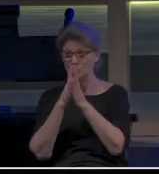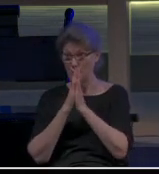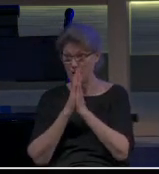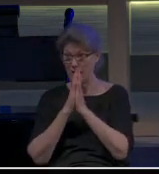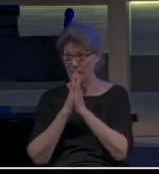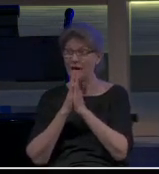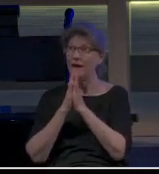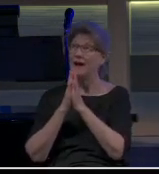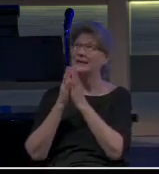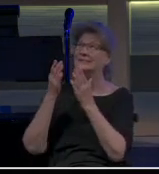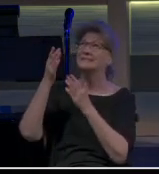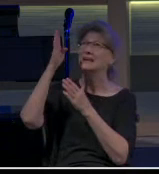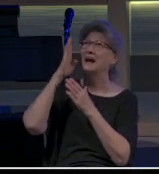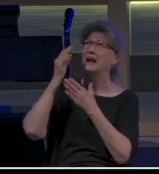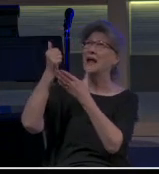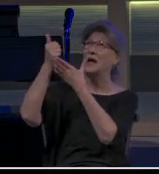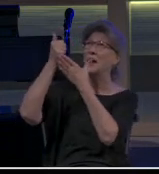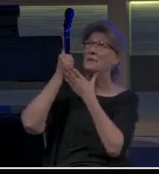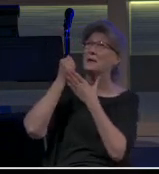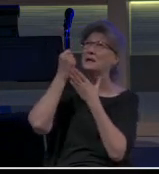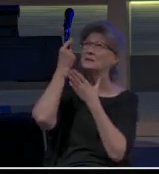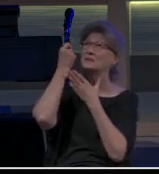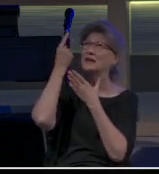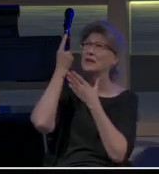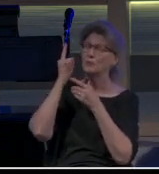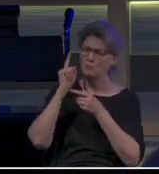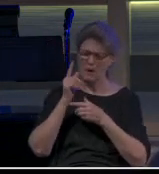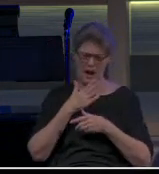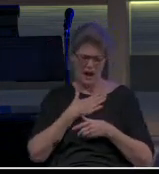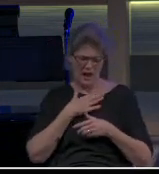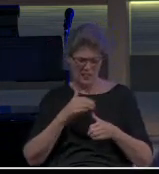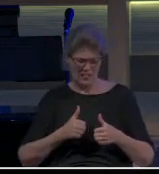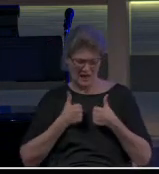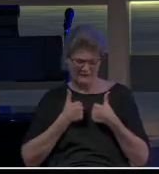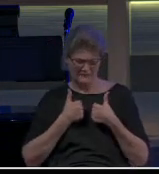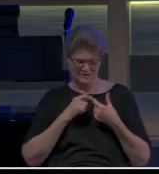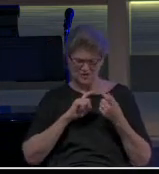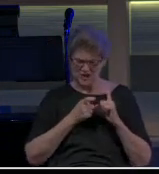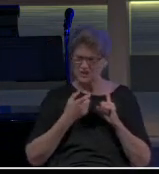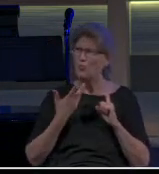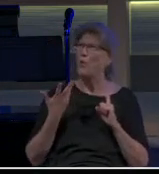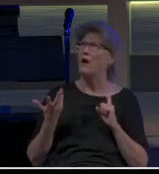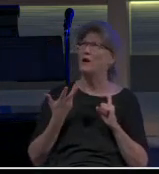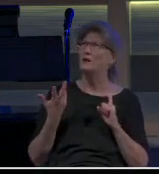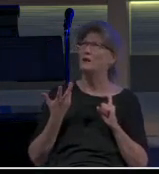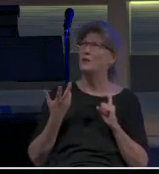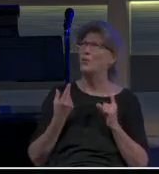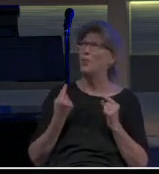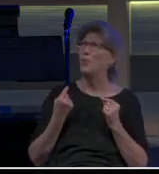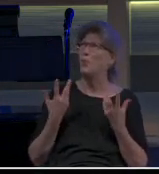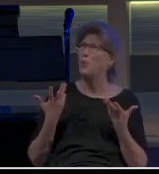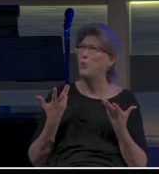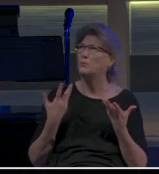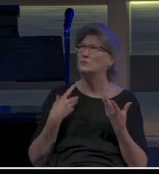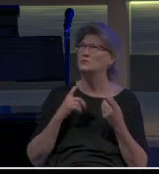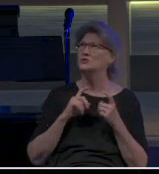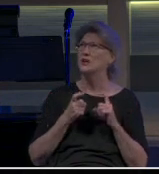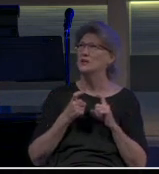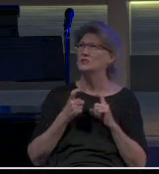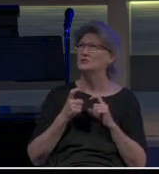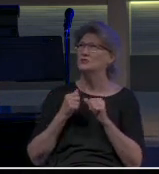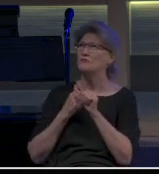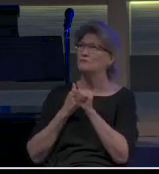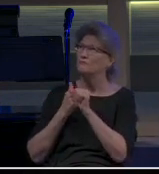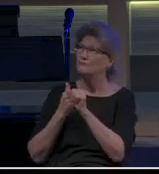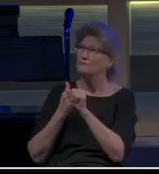ask God to help you see where your life needs to change. Where you need to walk more in conformity with